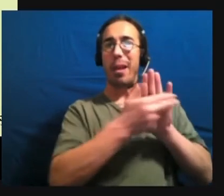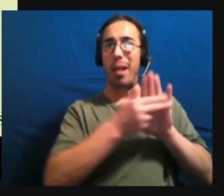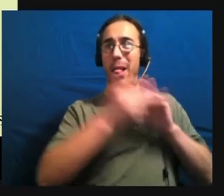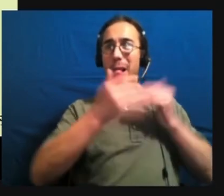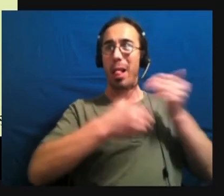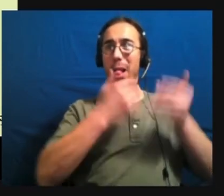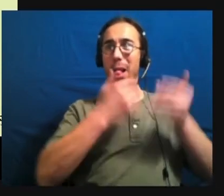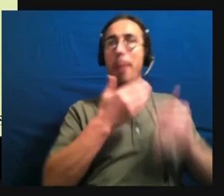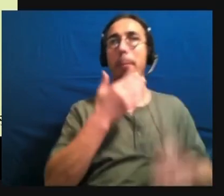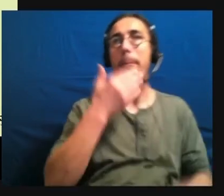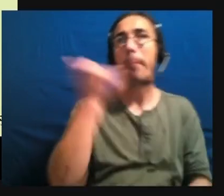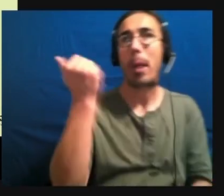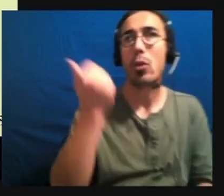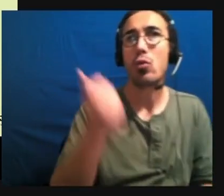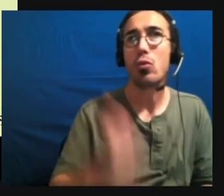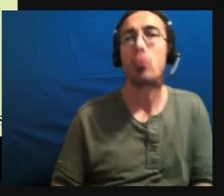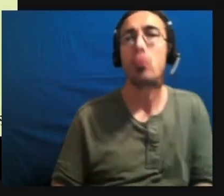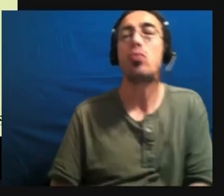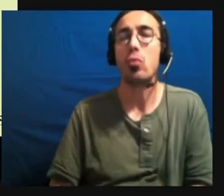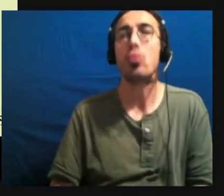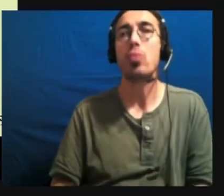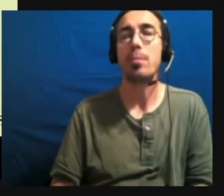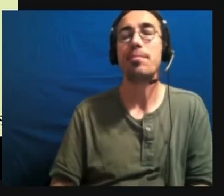get unjammed. So,